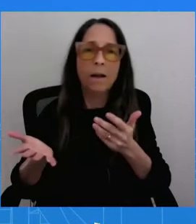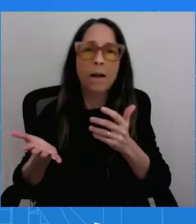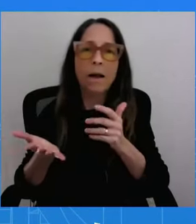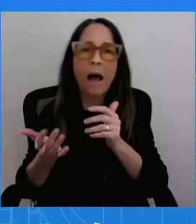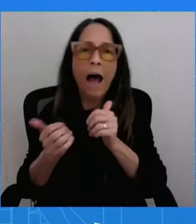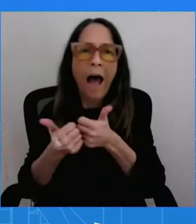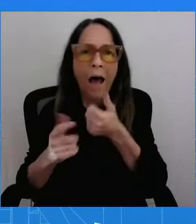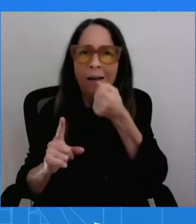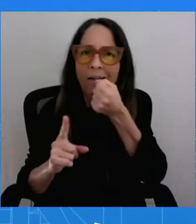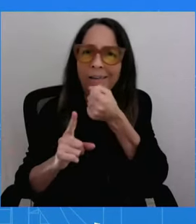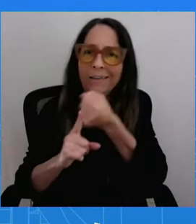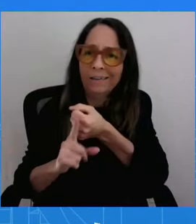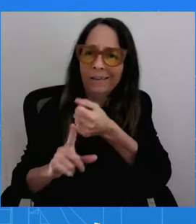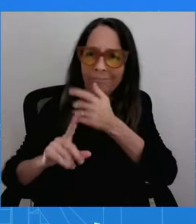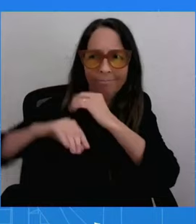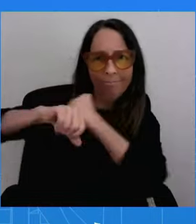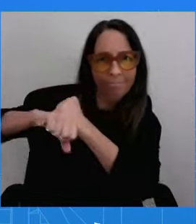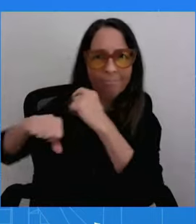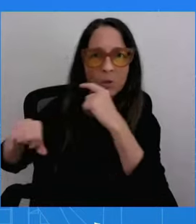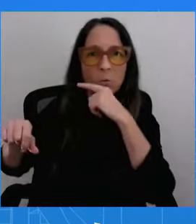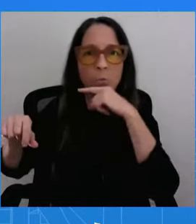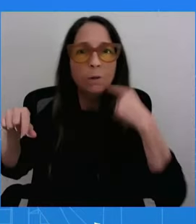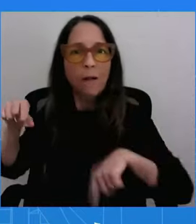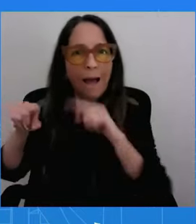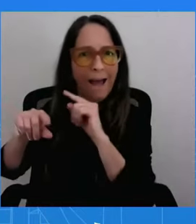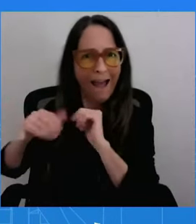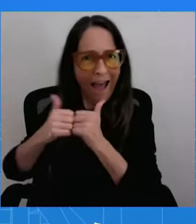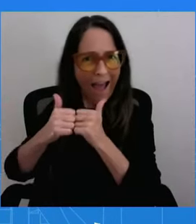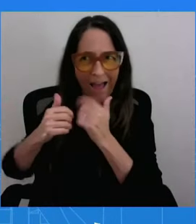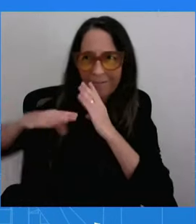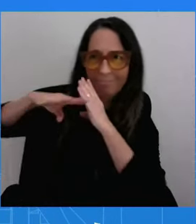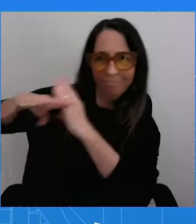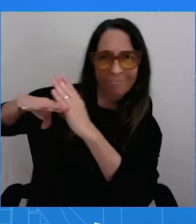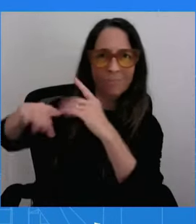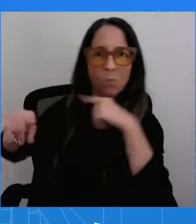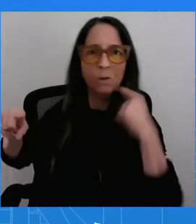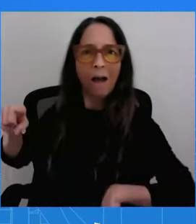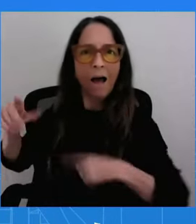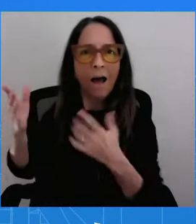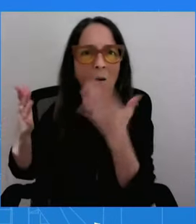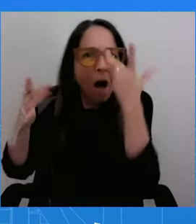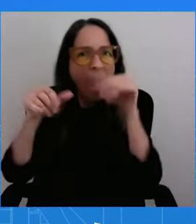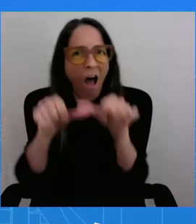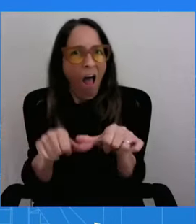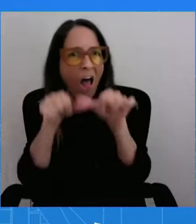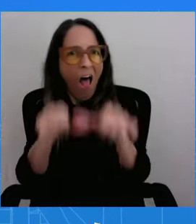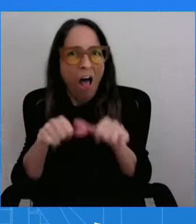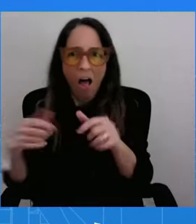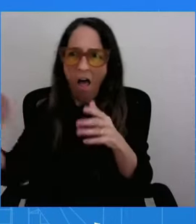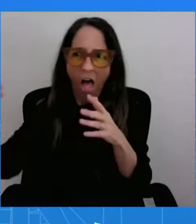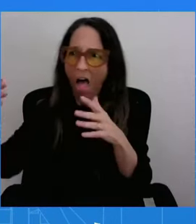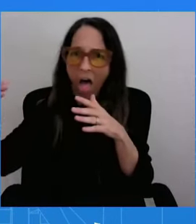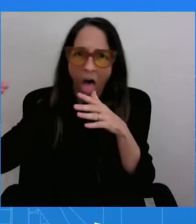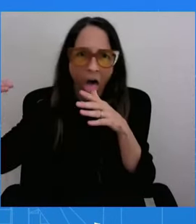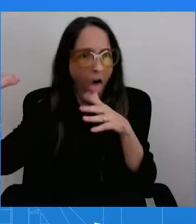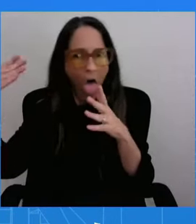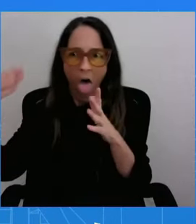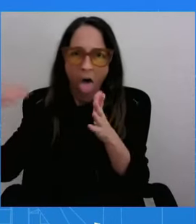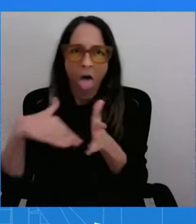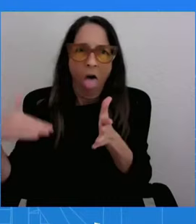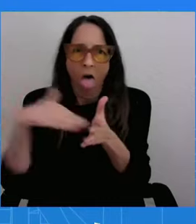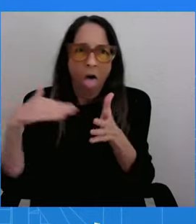RT's covert influence activities and the delay of the supplemental.